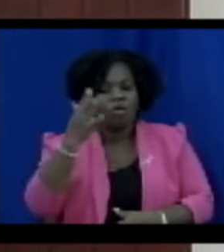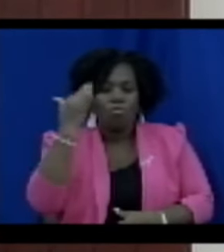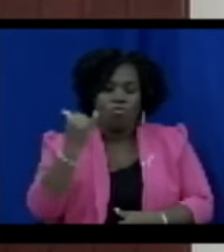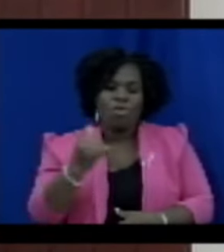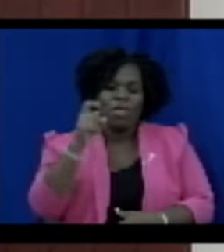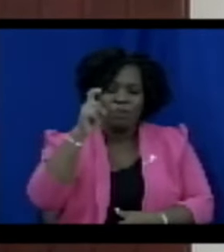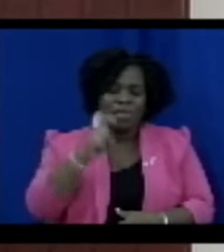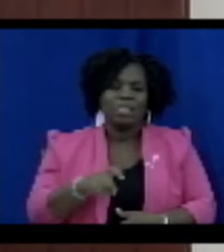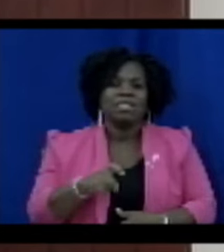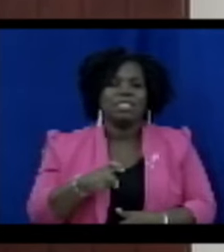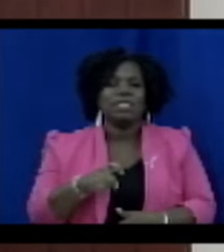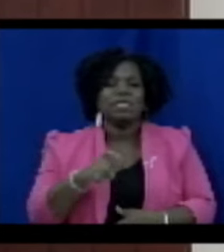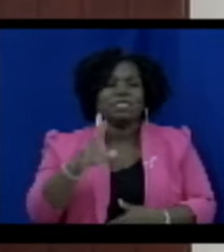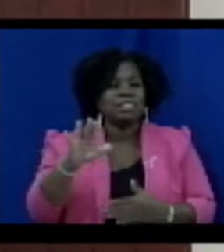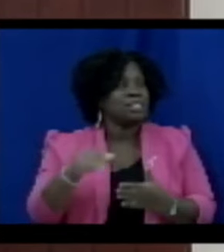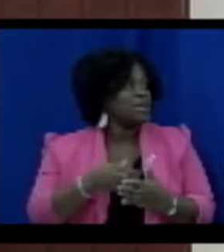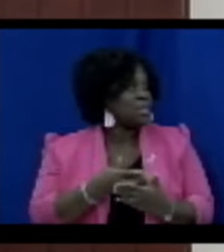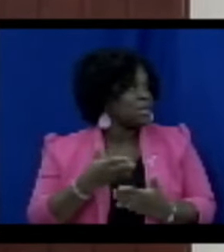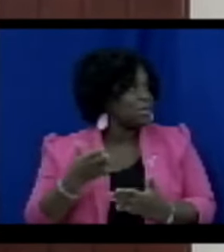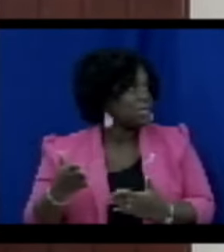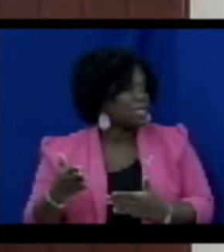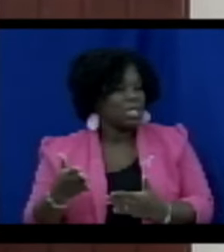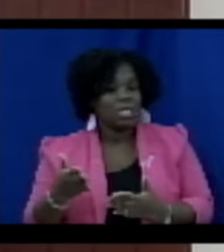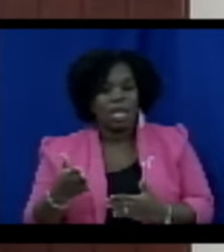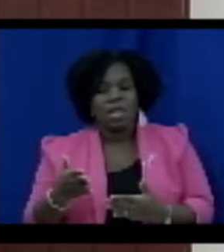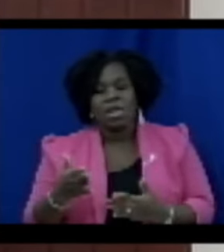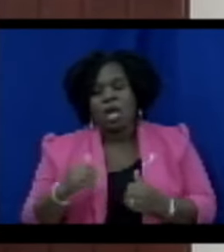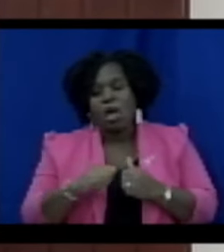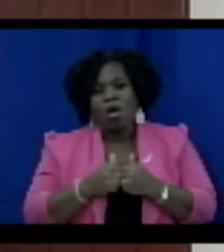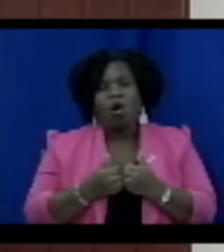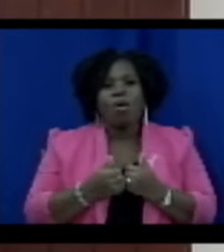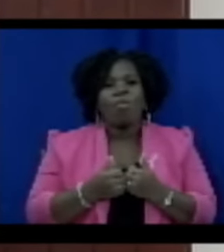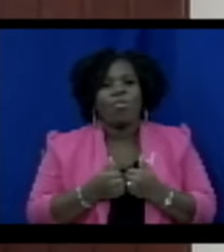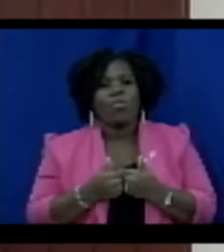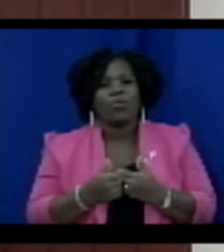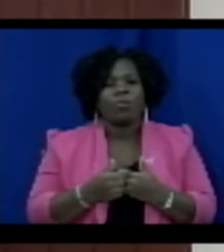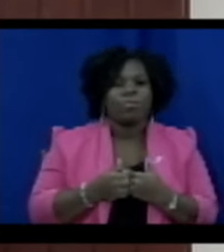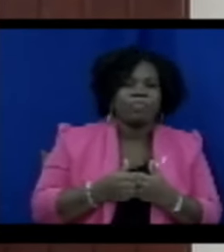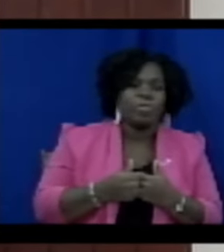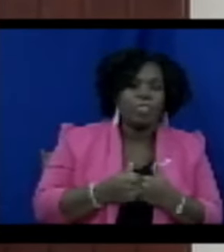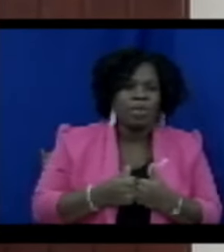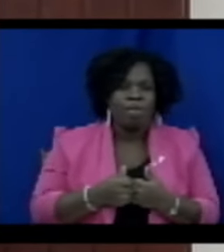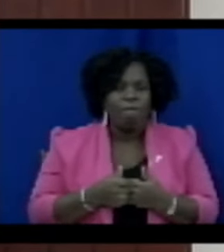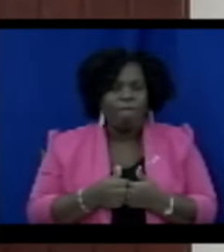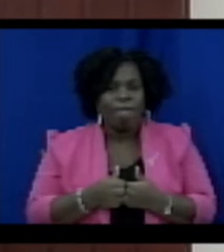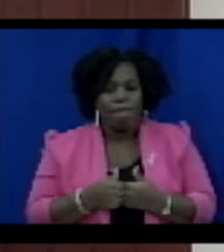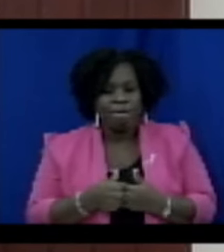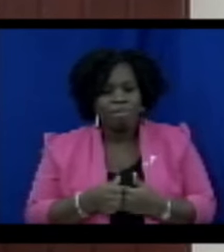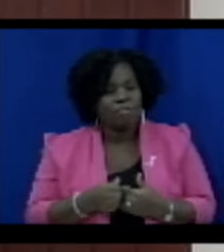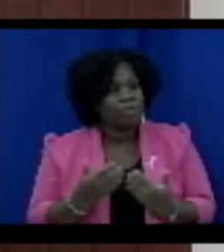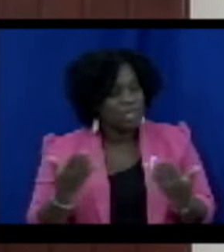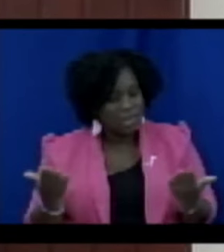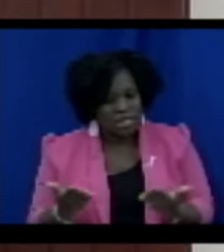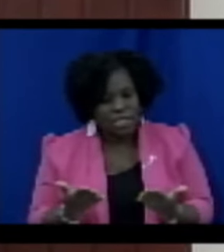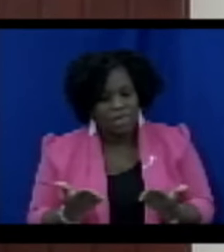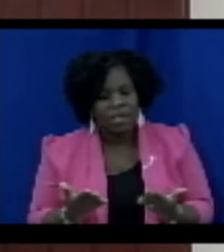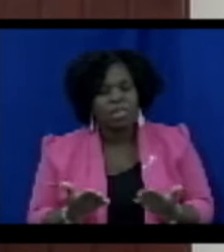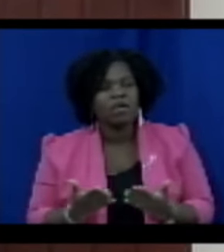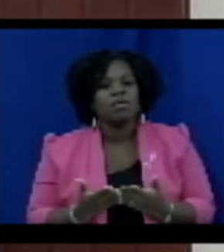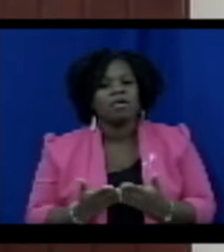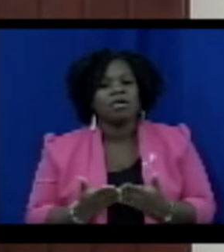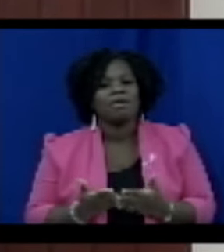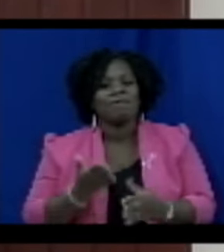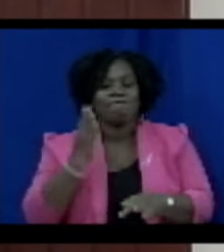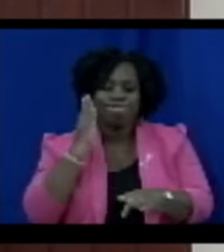step and how it aligns with our overarching commitment or the overarching commitment of this administration to combat